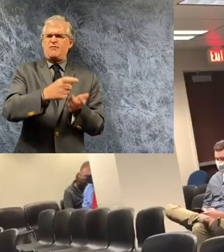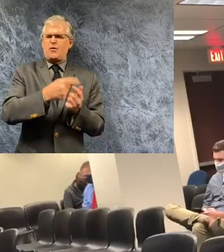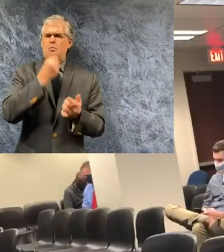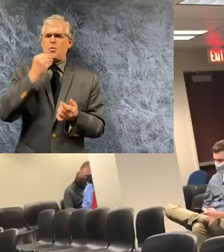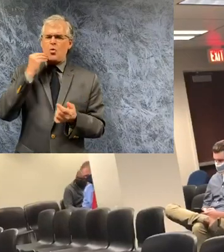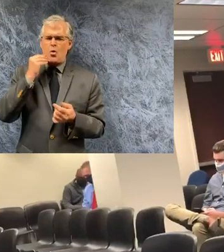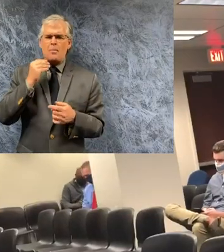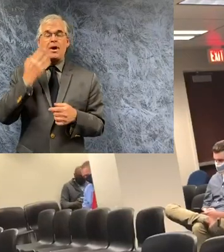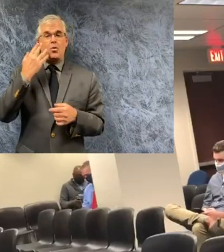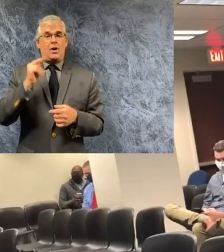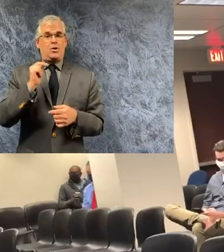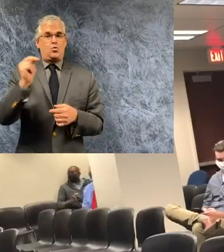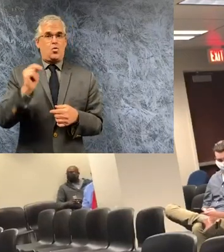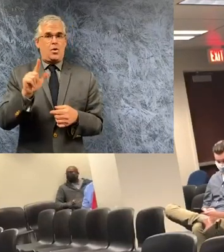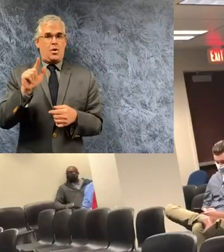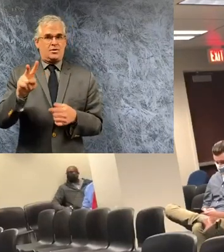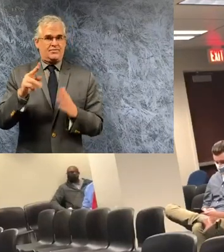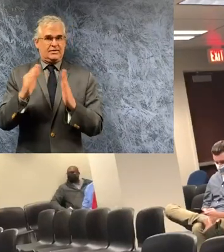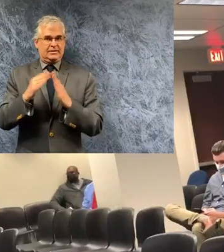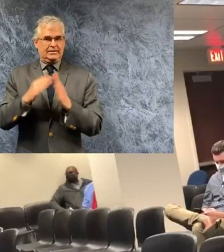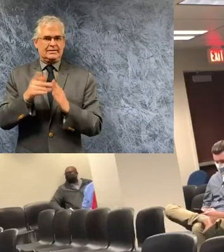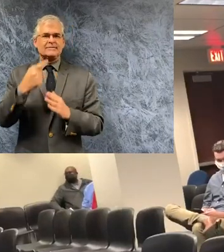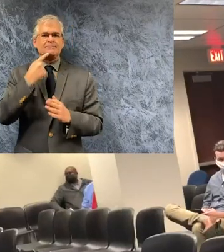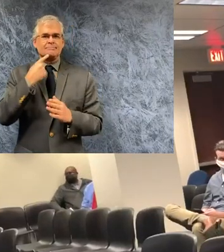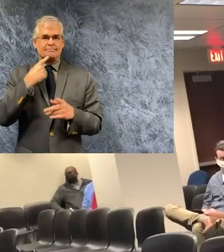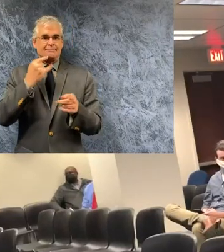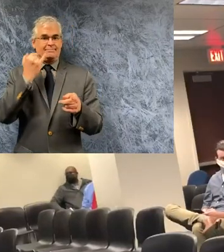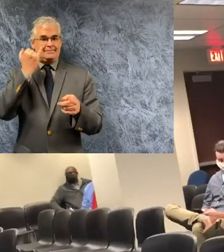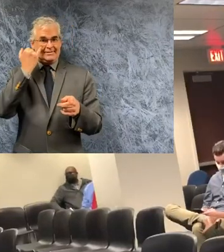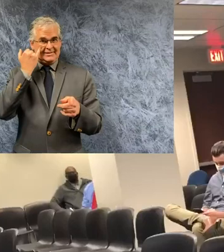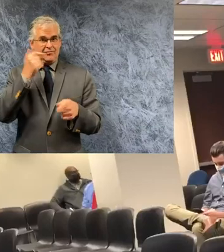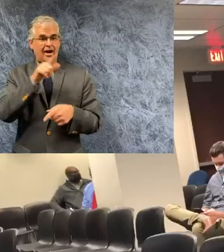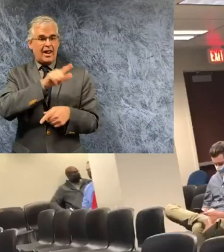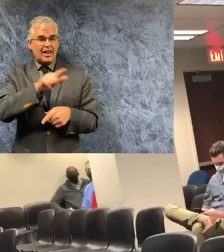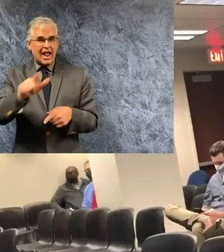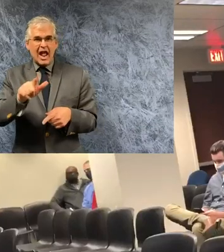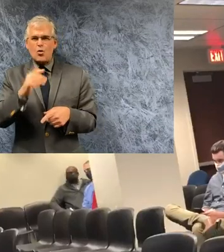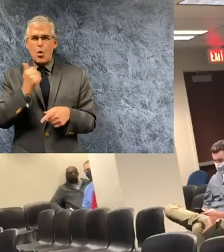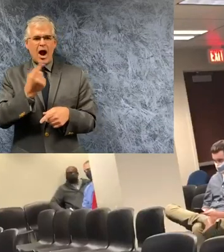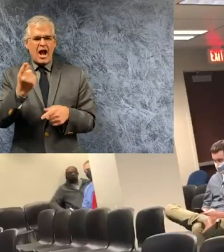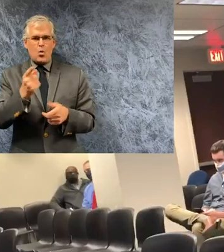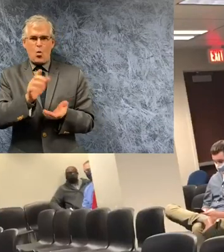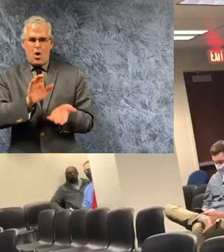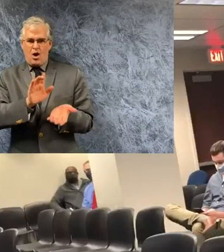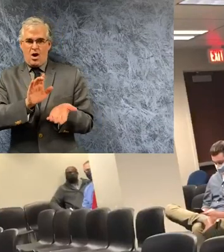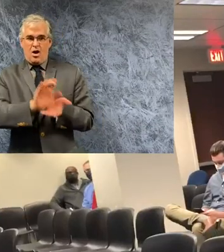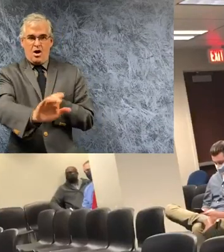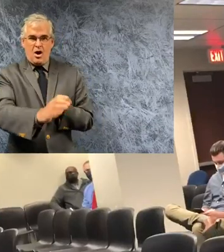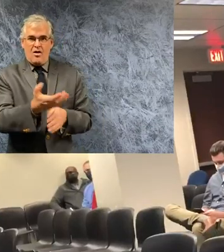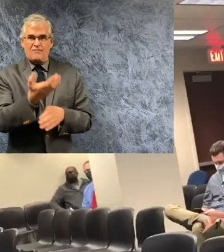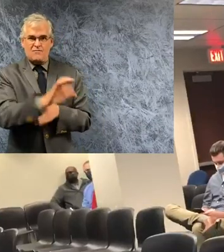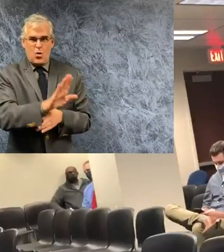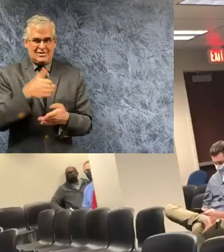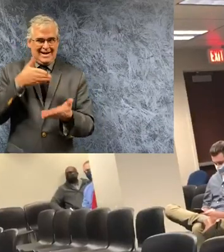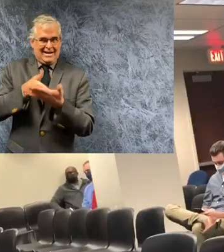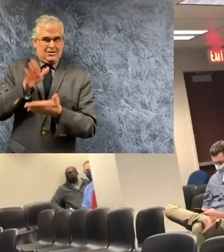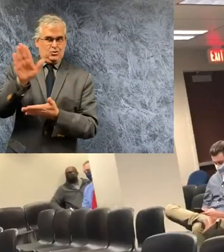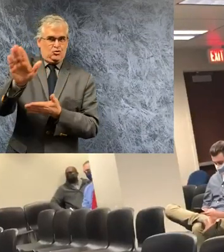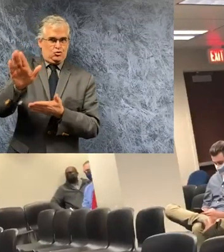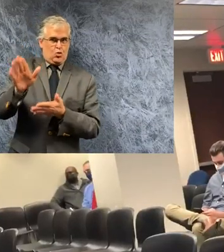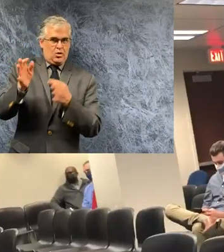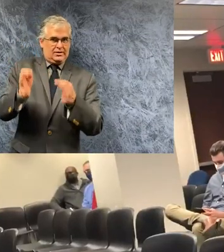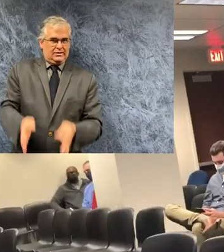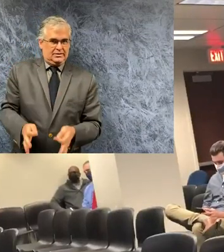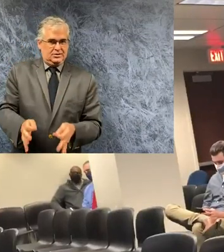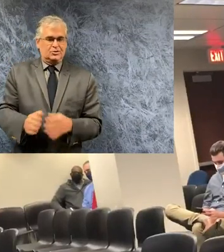vegas they sent out a press release saying that they will give out penalties for any landlords or anyone going against your policies um especially